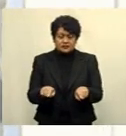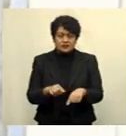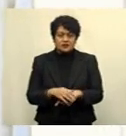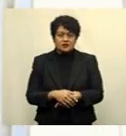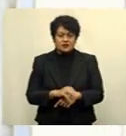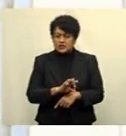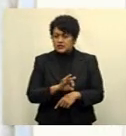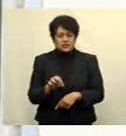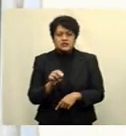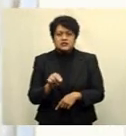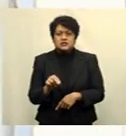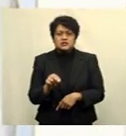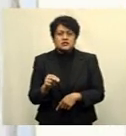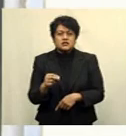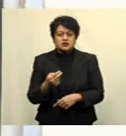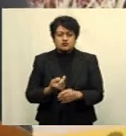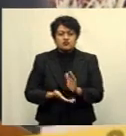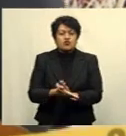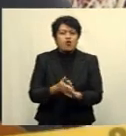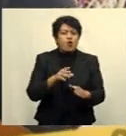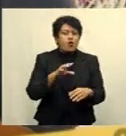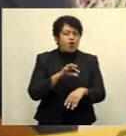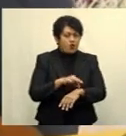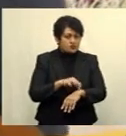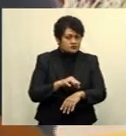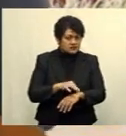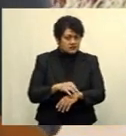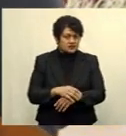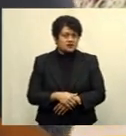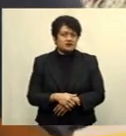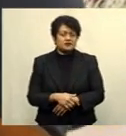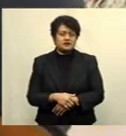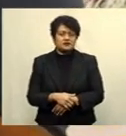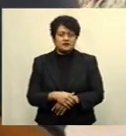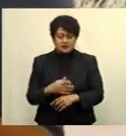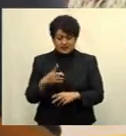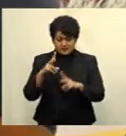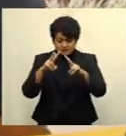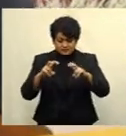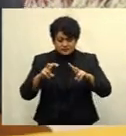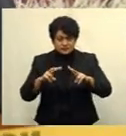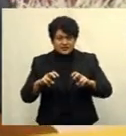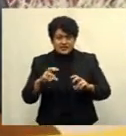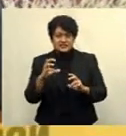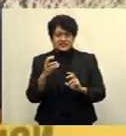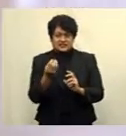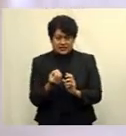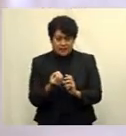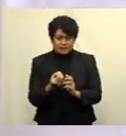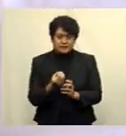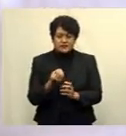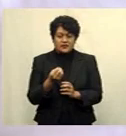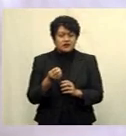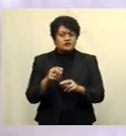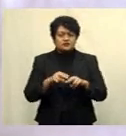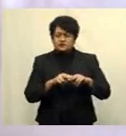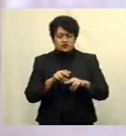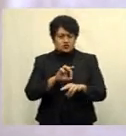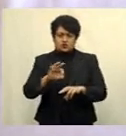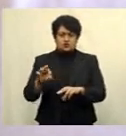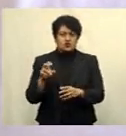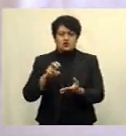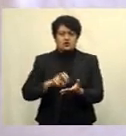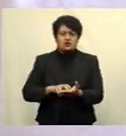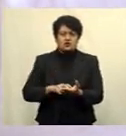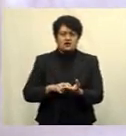need any hospitalizations or anything like that. Dr. Davies says they have investigated some cases. However, Fiji has not recorded any